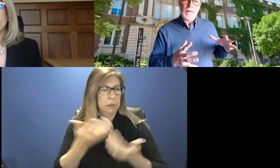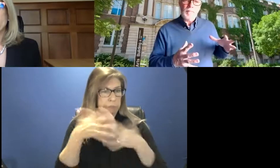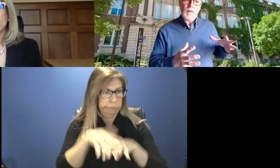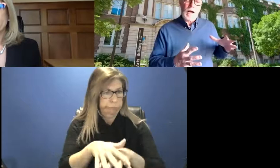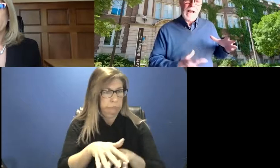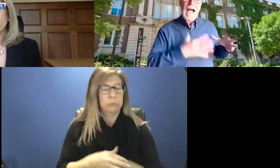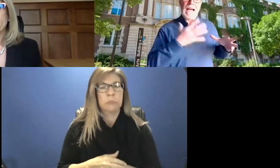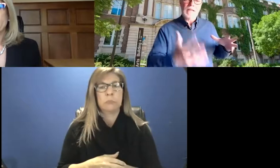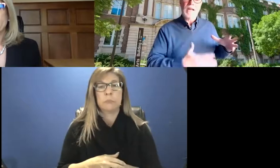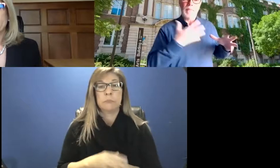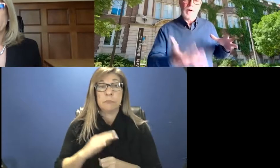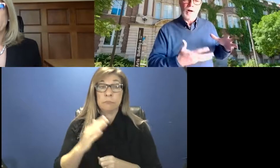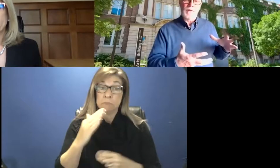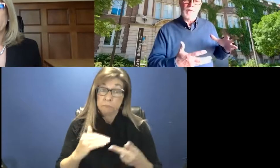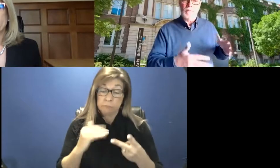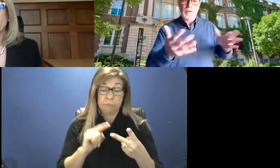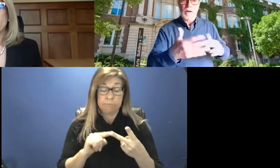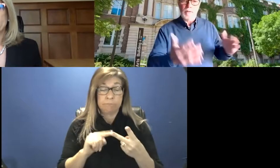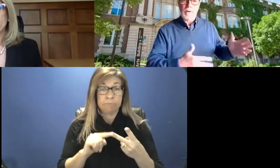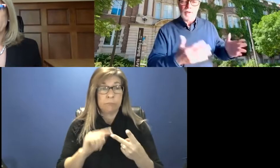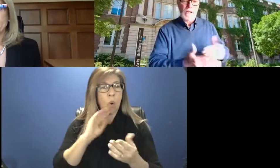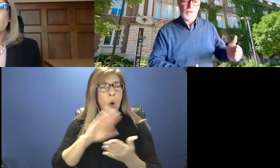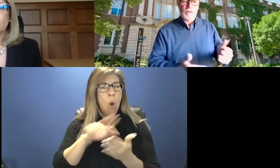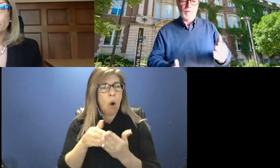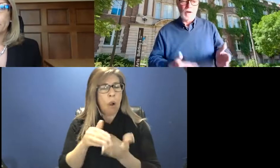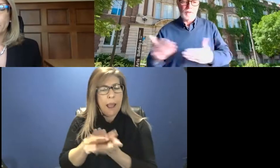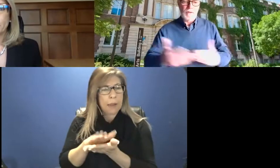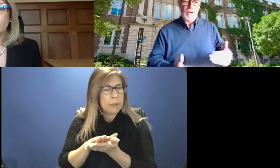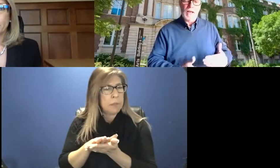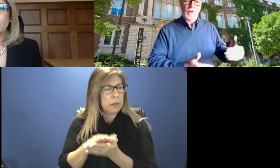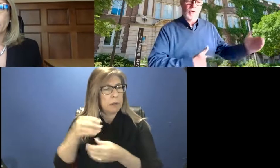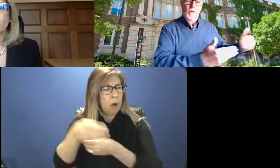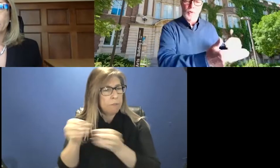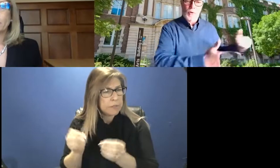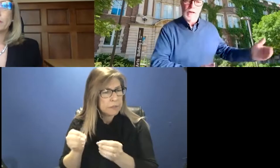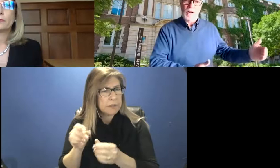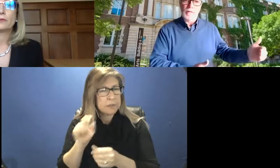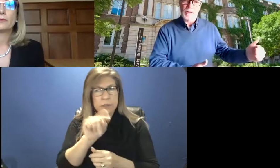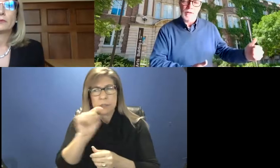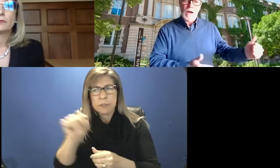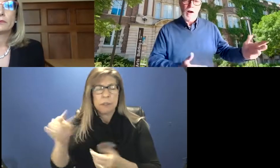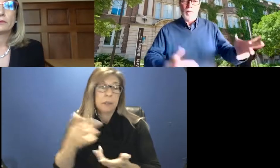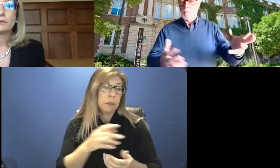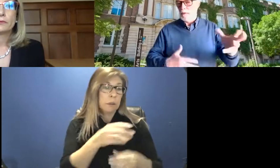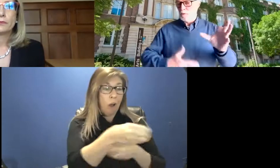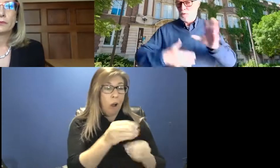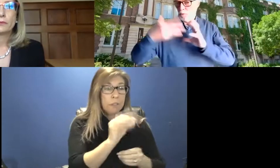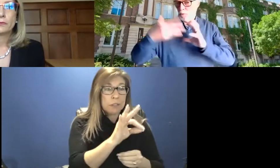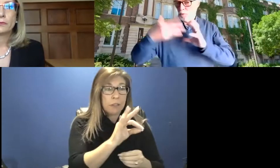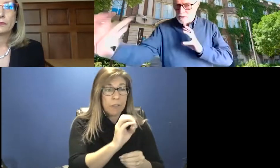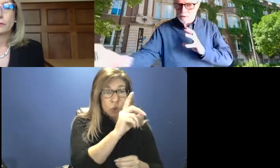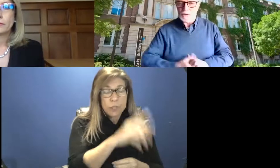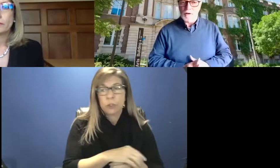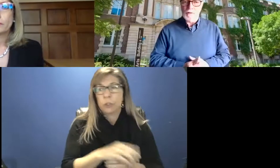the, um, academic offices. We talked about the challenges of the office of education or the grad office, uh, the